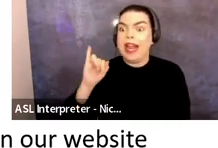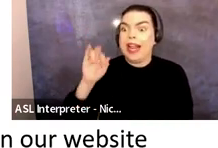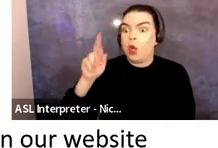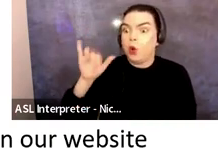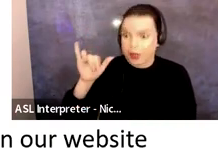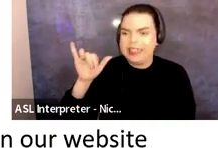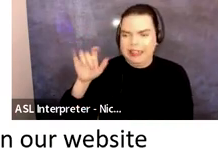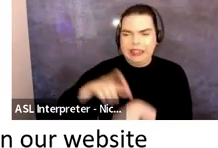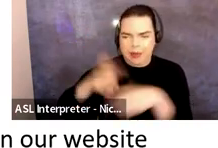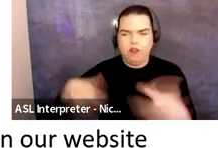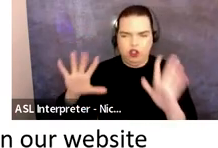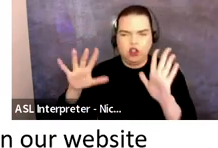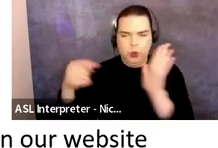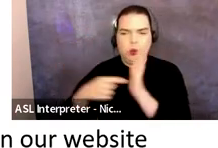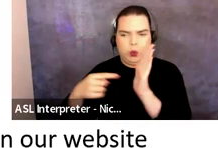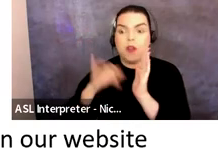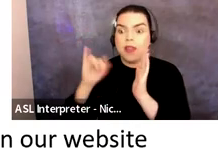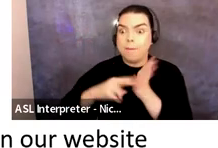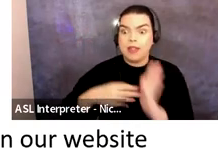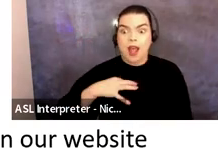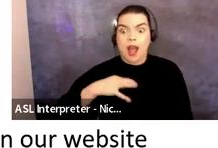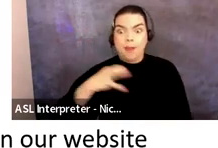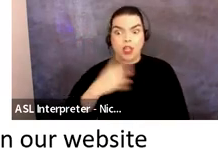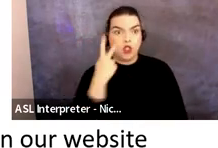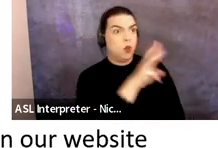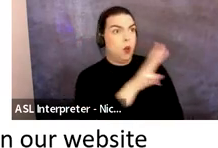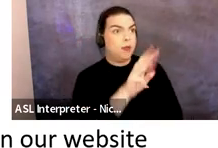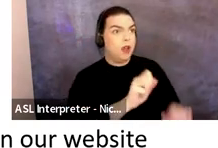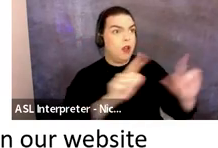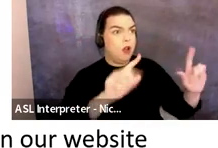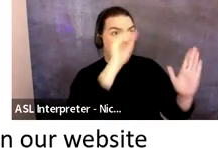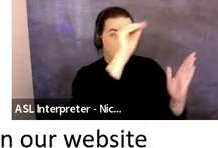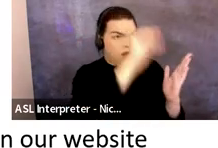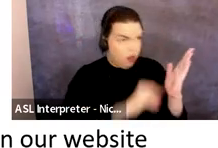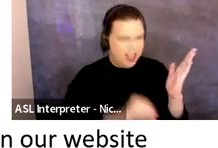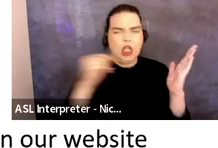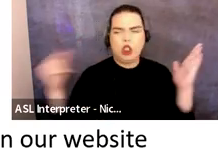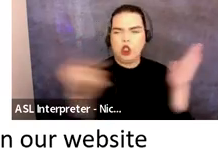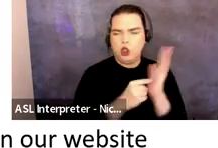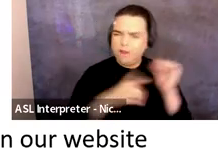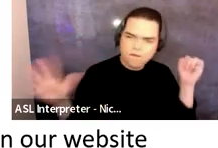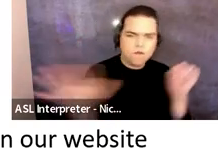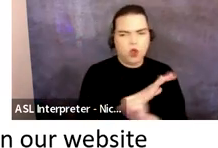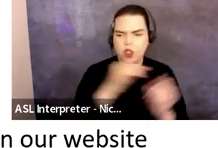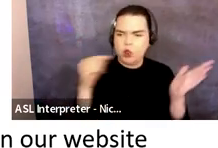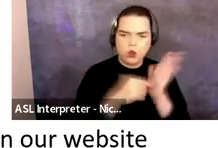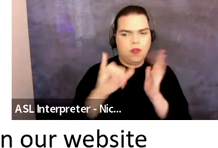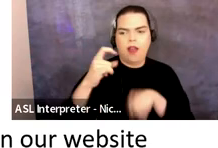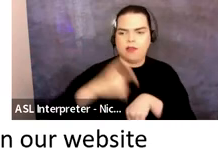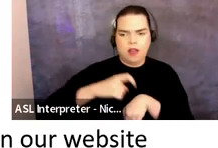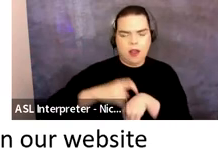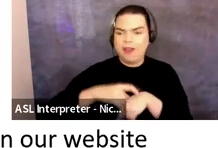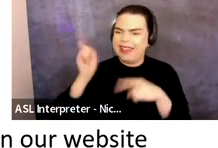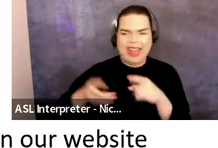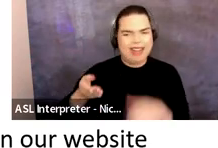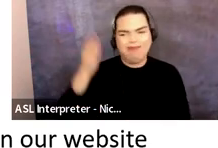application that is currently available on our website is due in fall at this time and no later. Fall